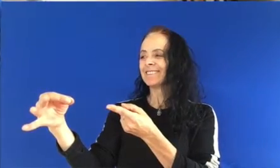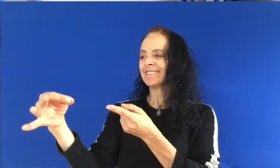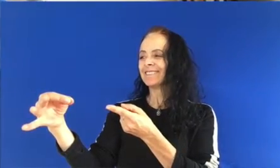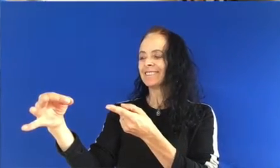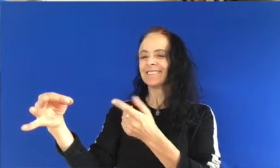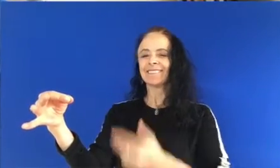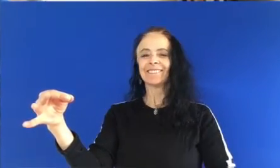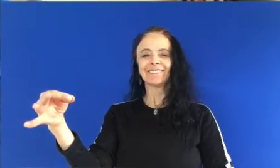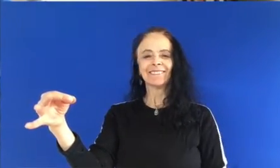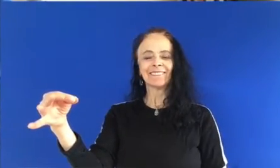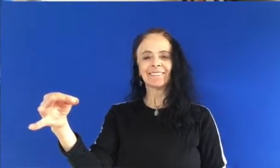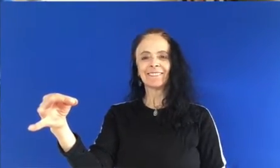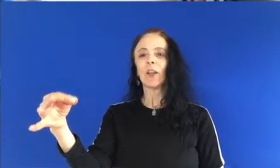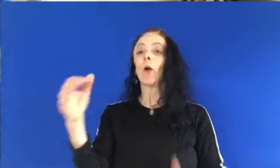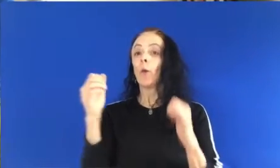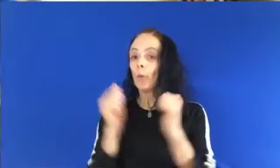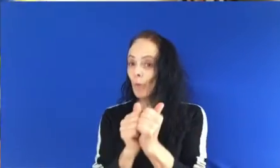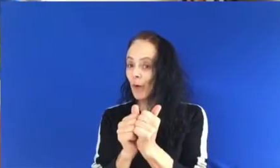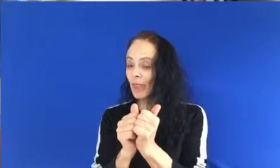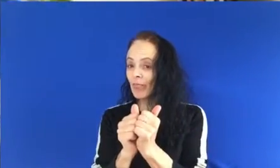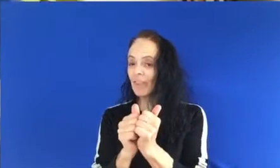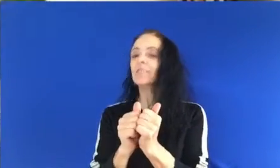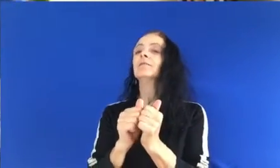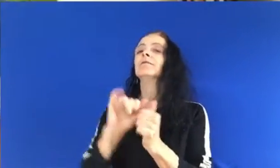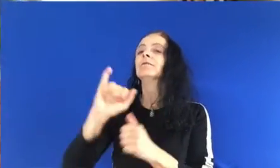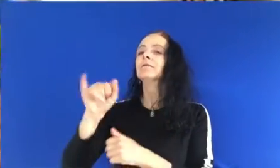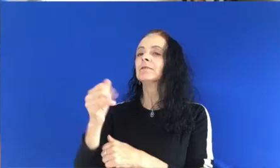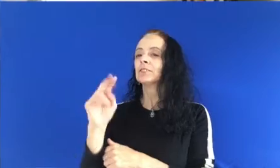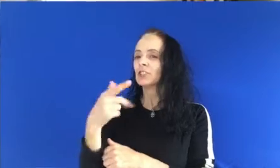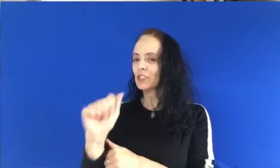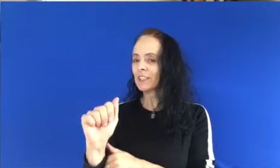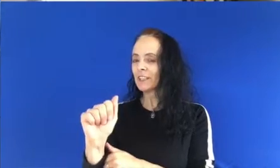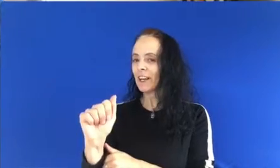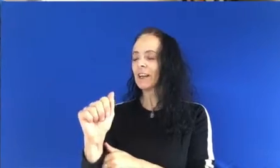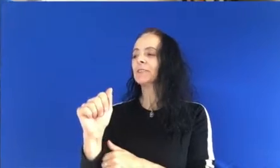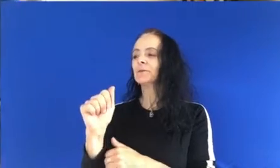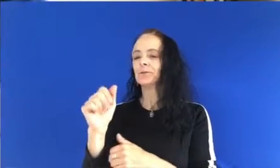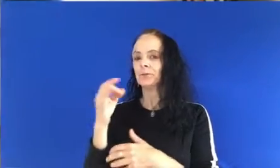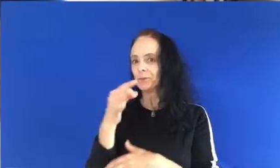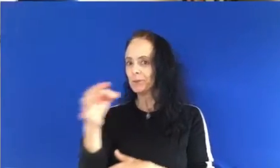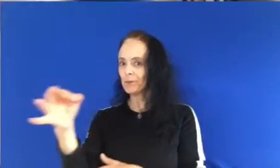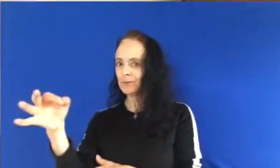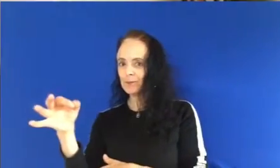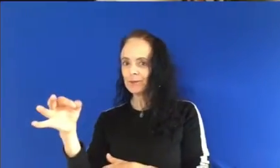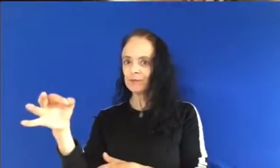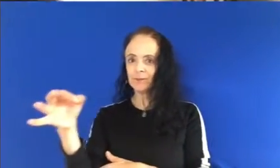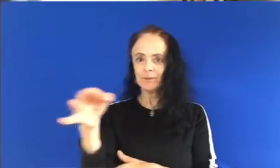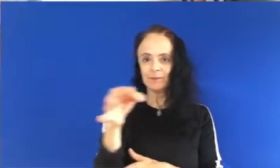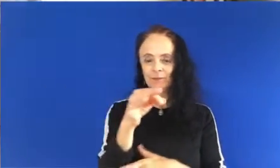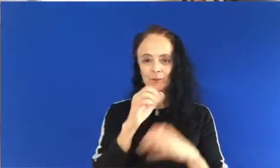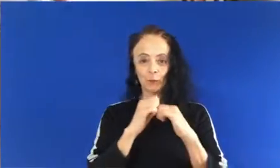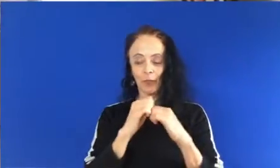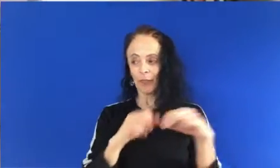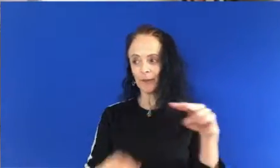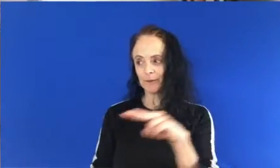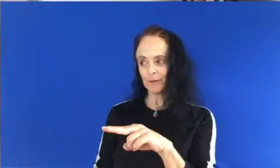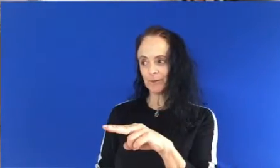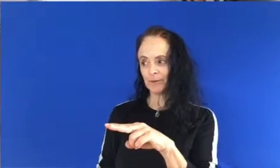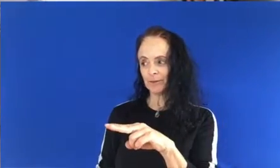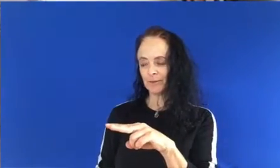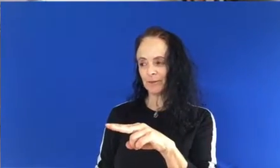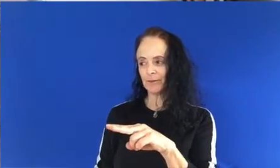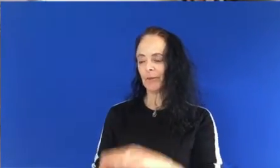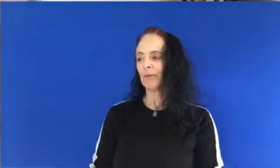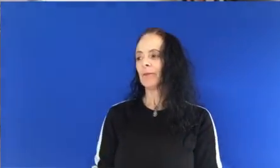don't have a stuffed animal or a toy, you can use anything you want. I'm going to use this flower. And you Ginga together.